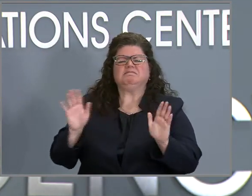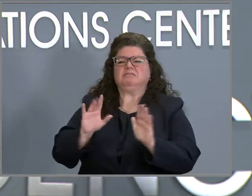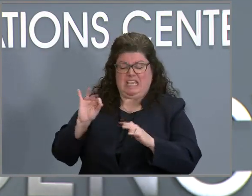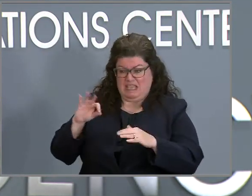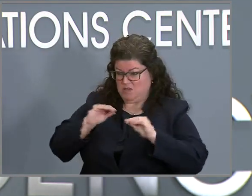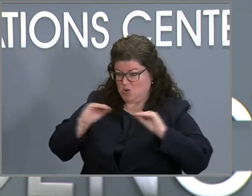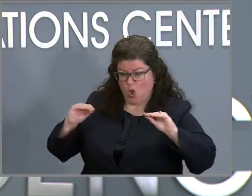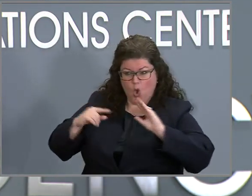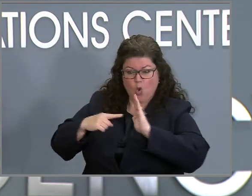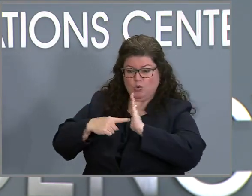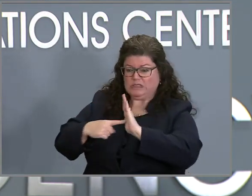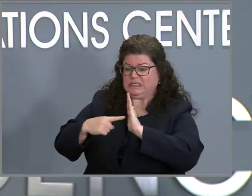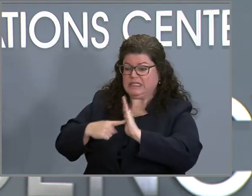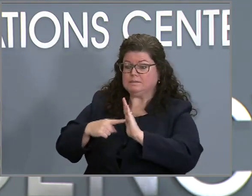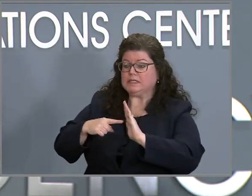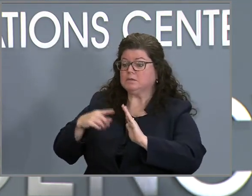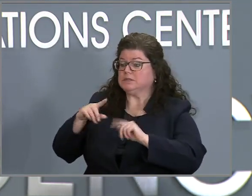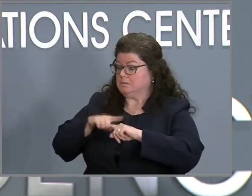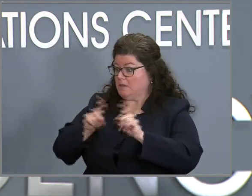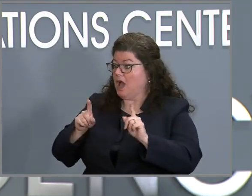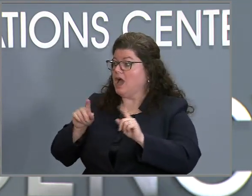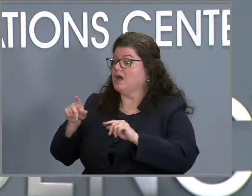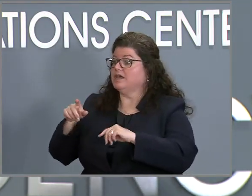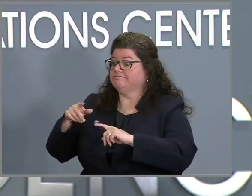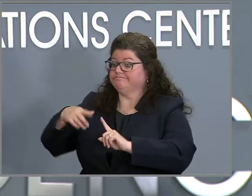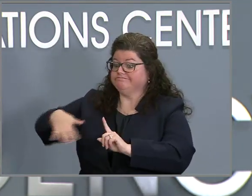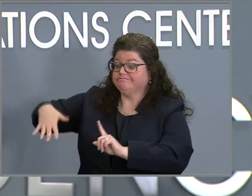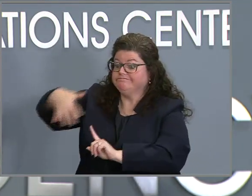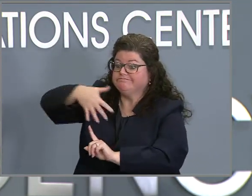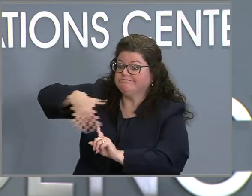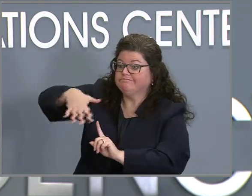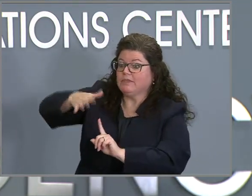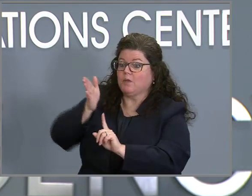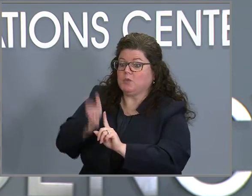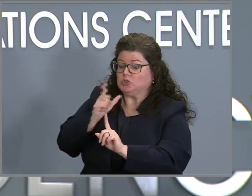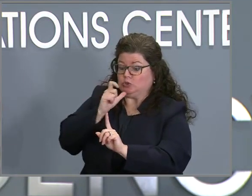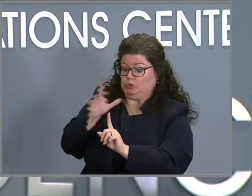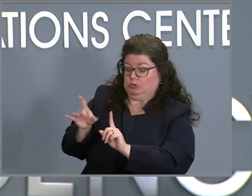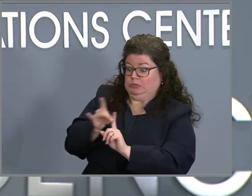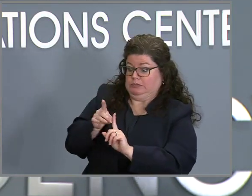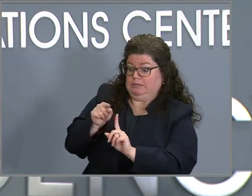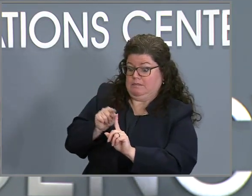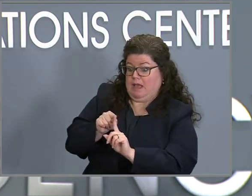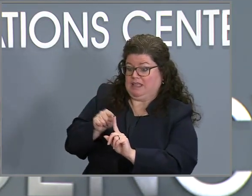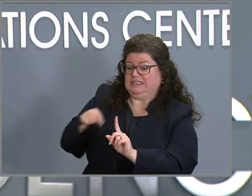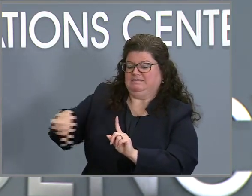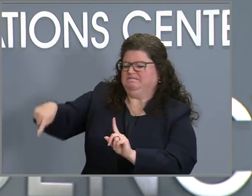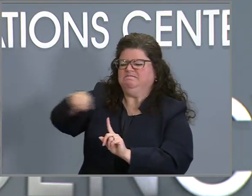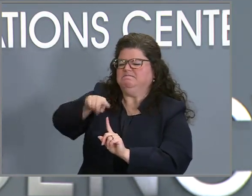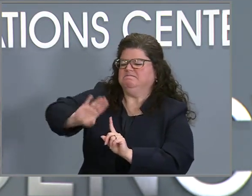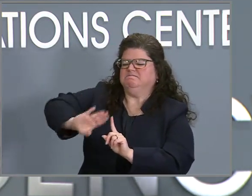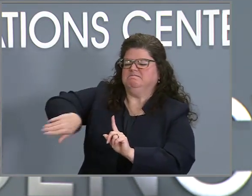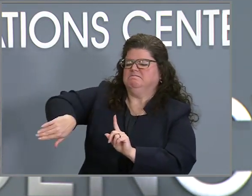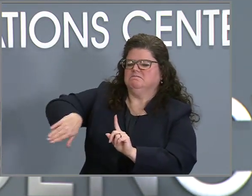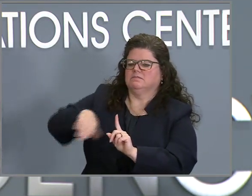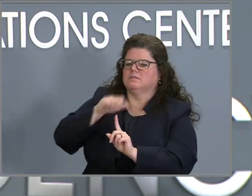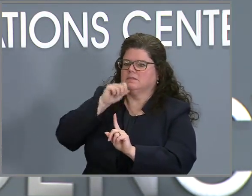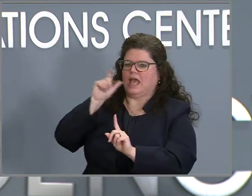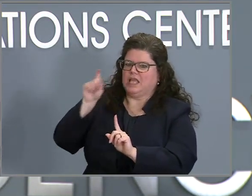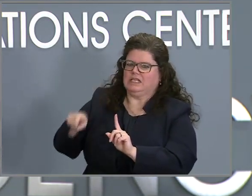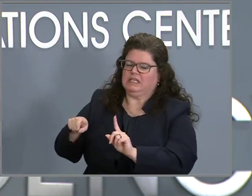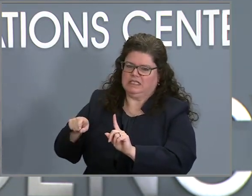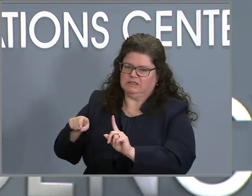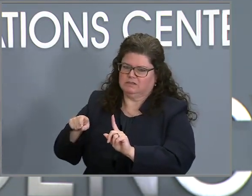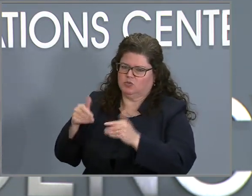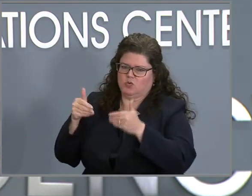people who may have been a close contact to go ahead and get a test just because of the shortages and long lines that we are